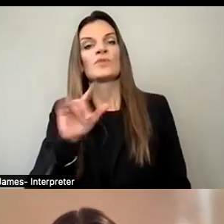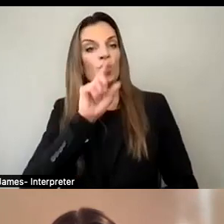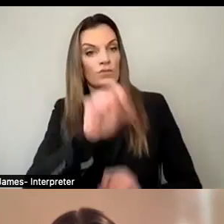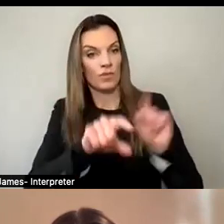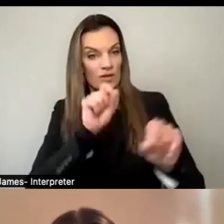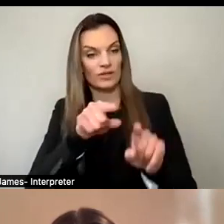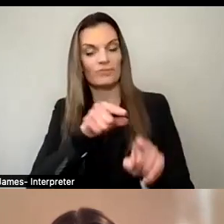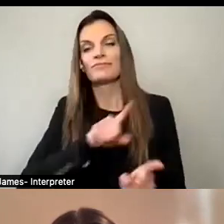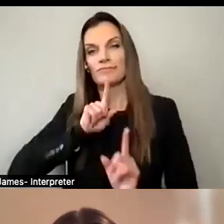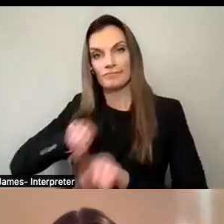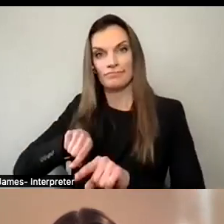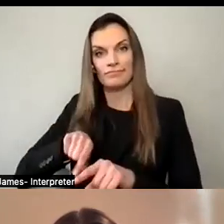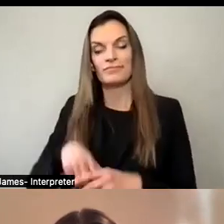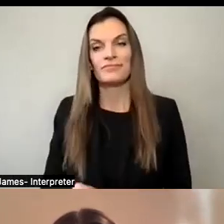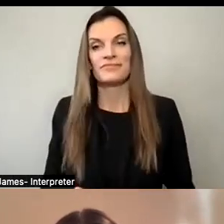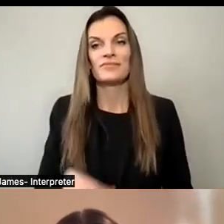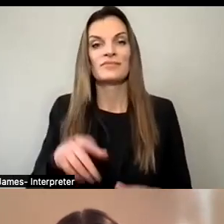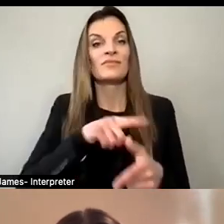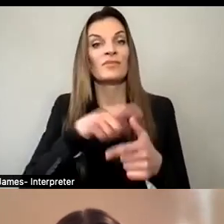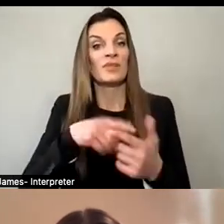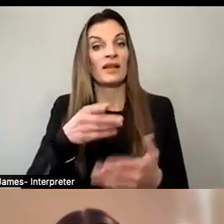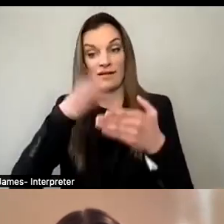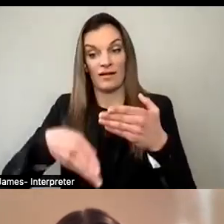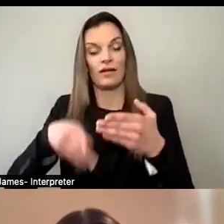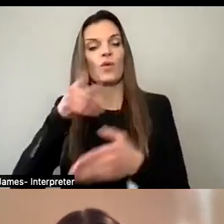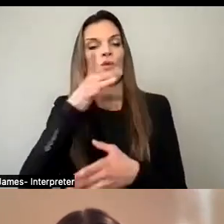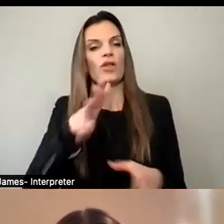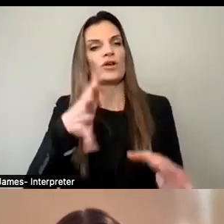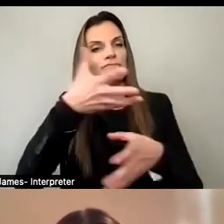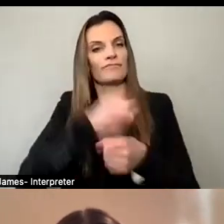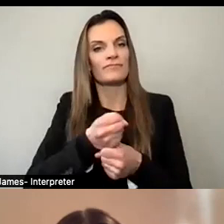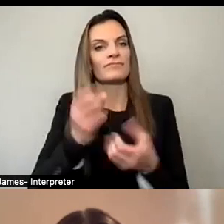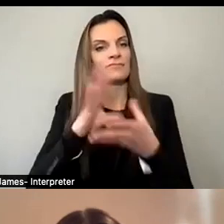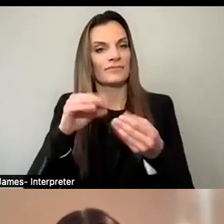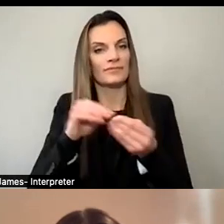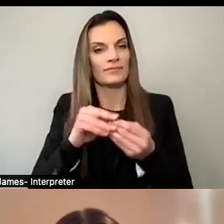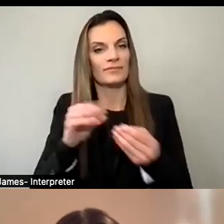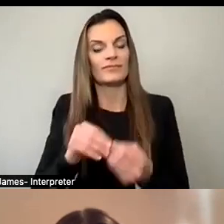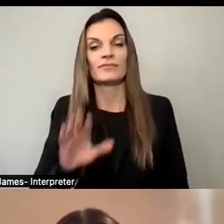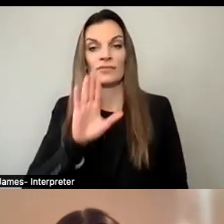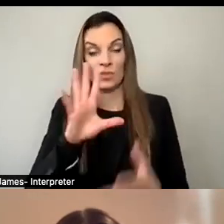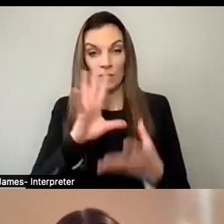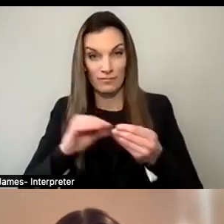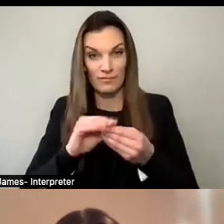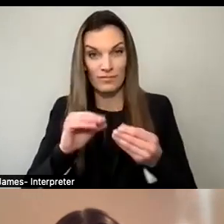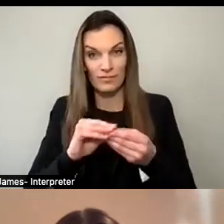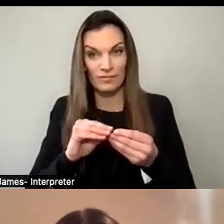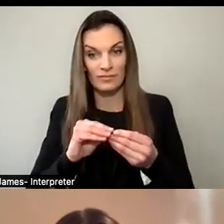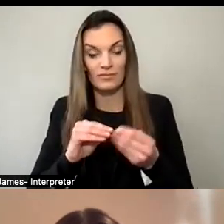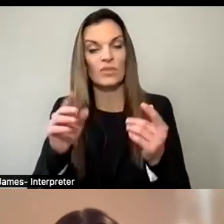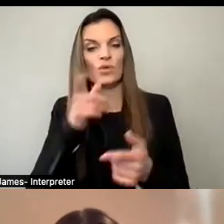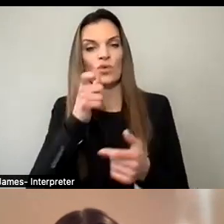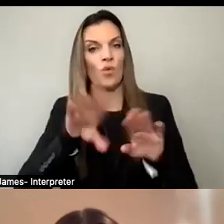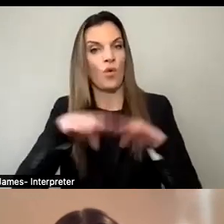and finishing up with closing statements from each candidate. The order of the candidates' opening statements has been determined